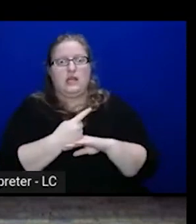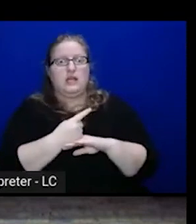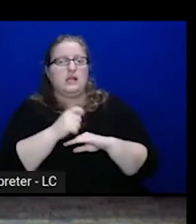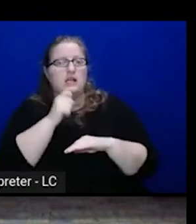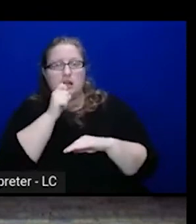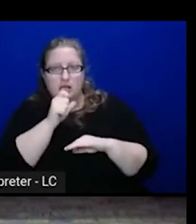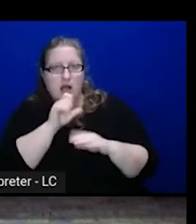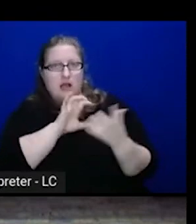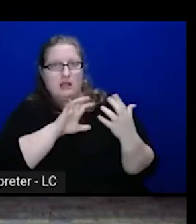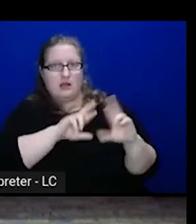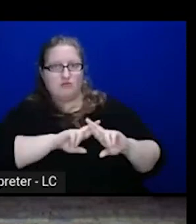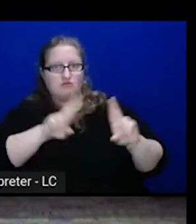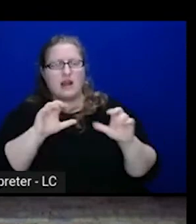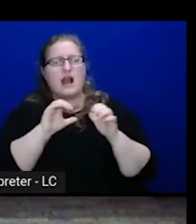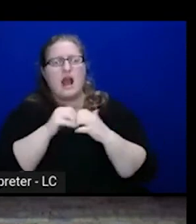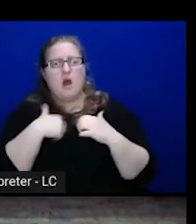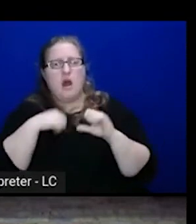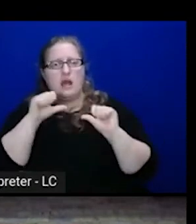I going to do that securely?